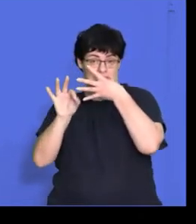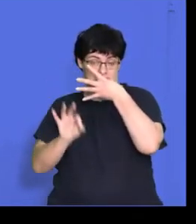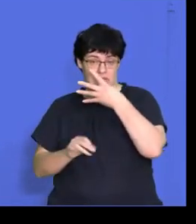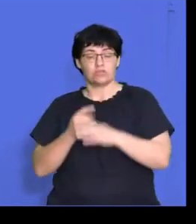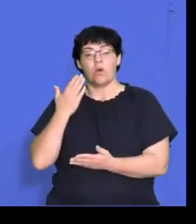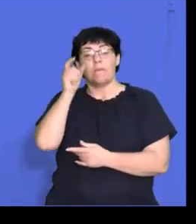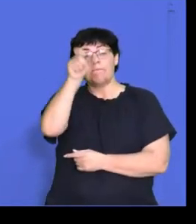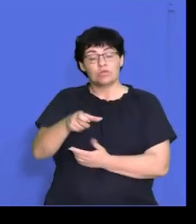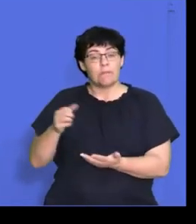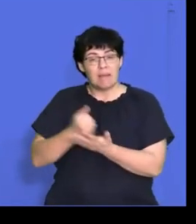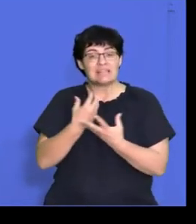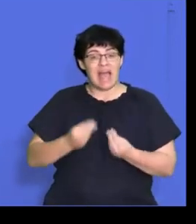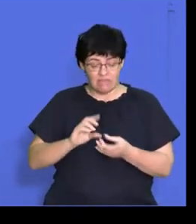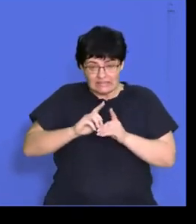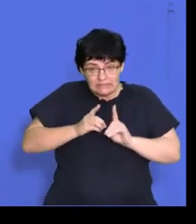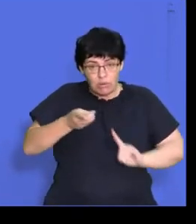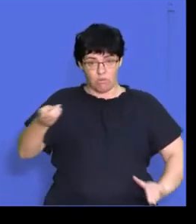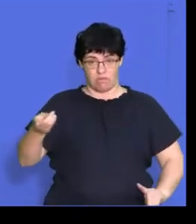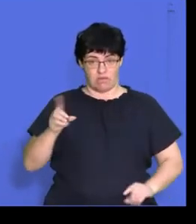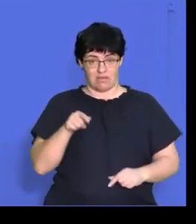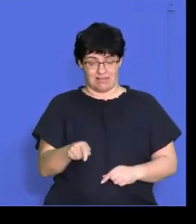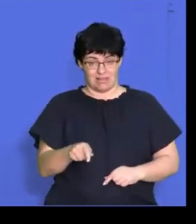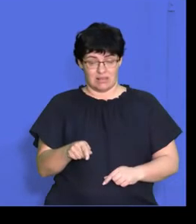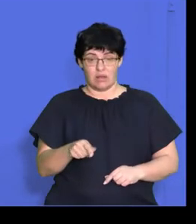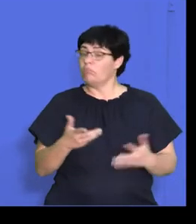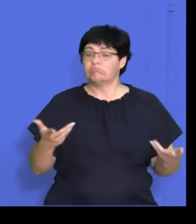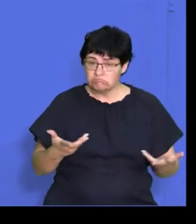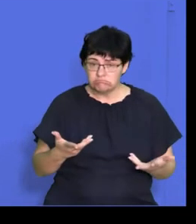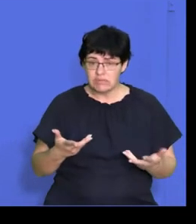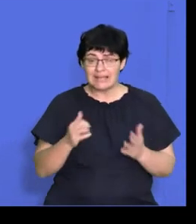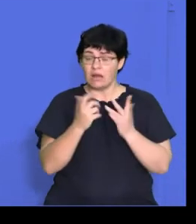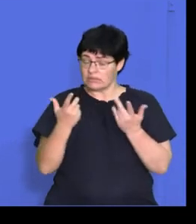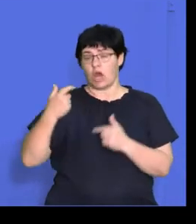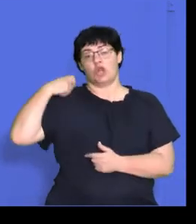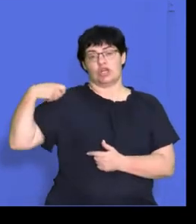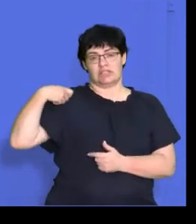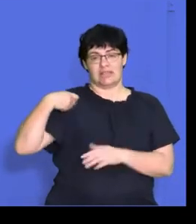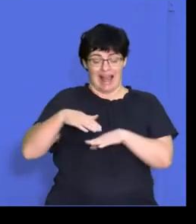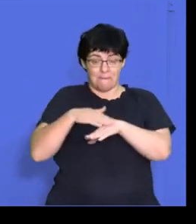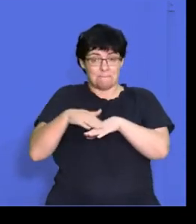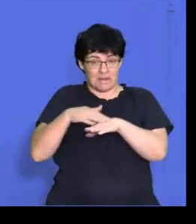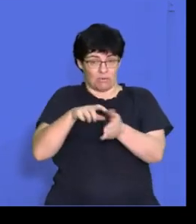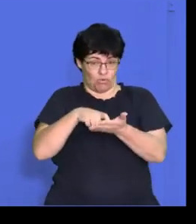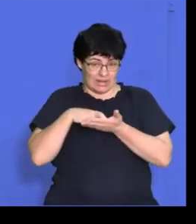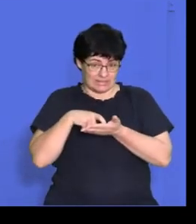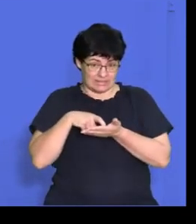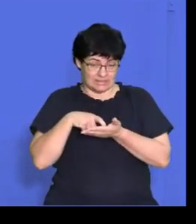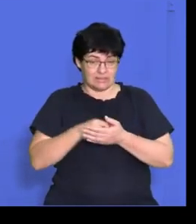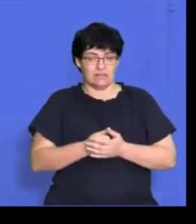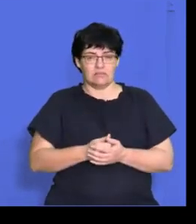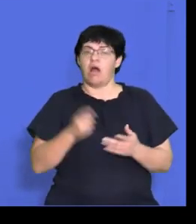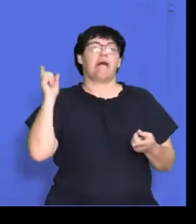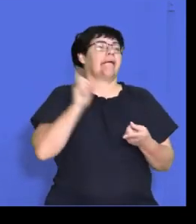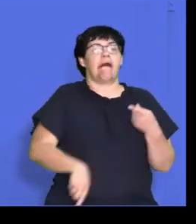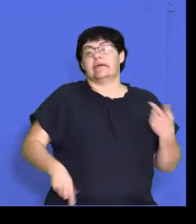applicants must have a diploma in nursing as a minimum requirement. All right, so you